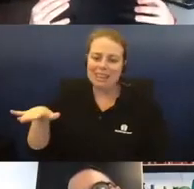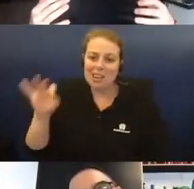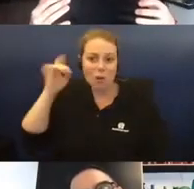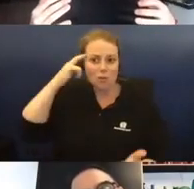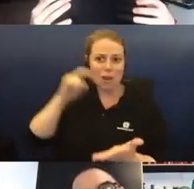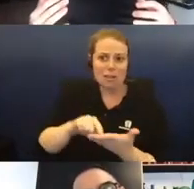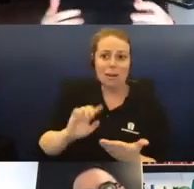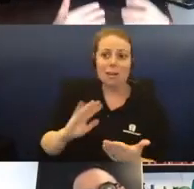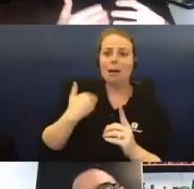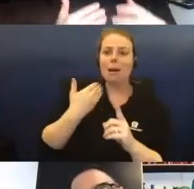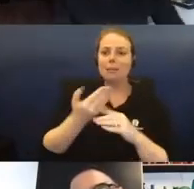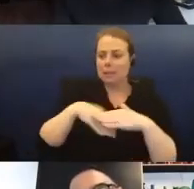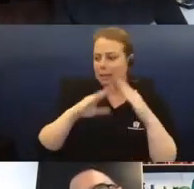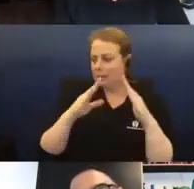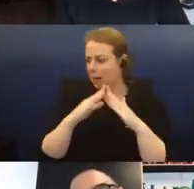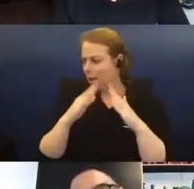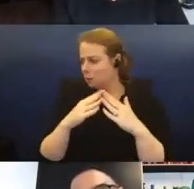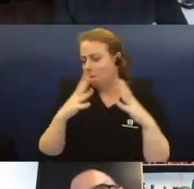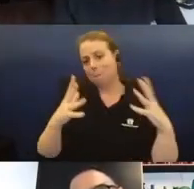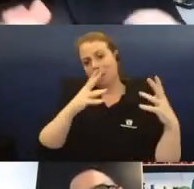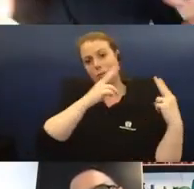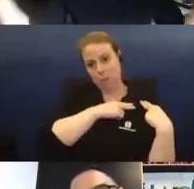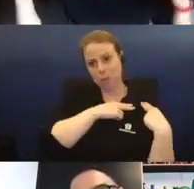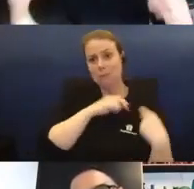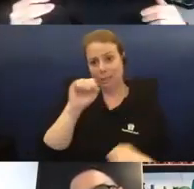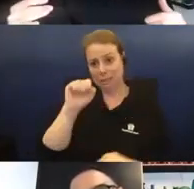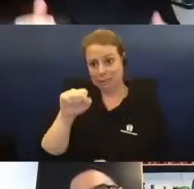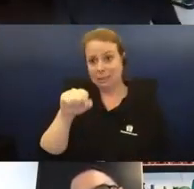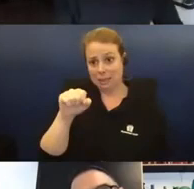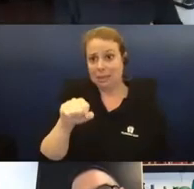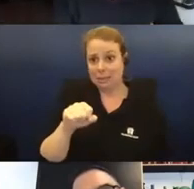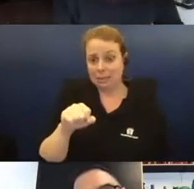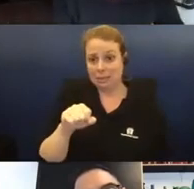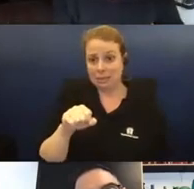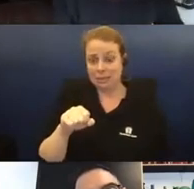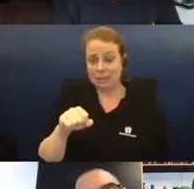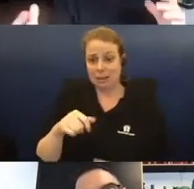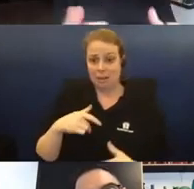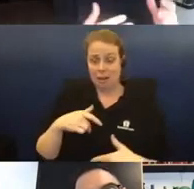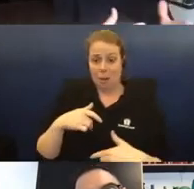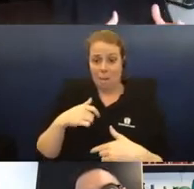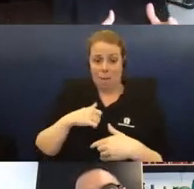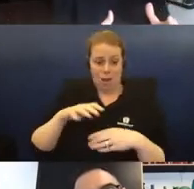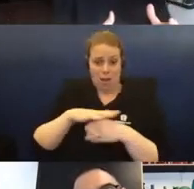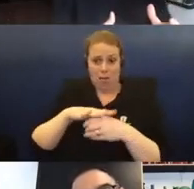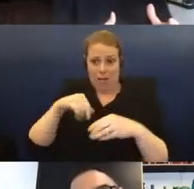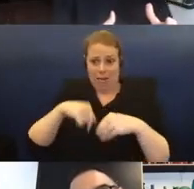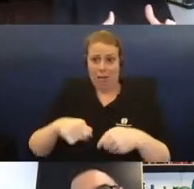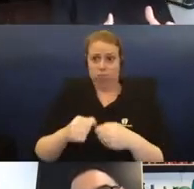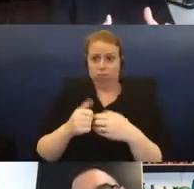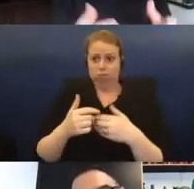house. And it is a huge responsibility, they absolutely overwhelm my place here. And that's why I made this film,